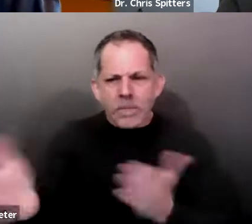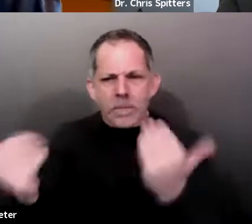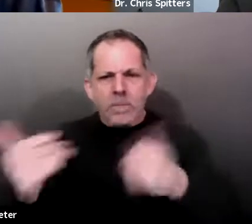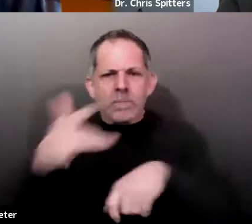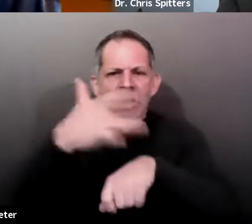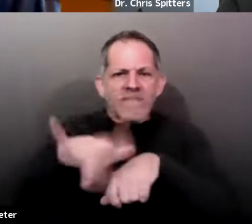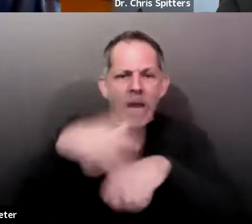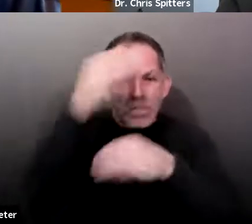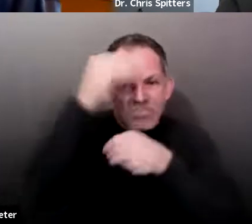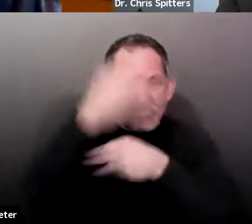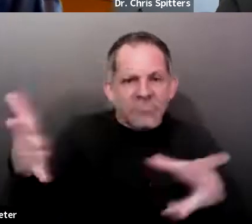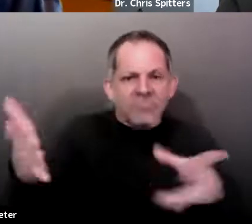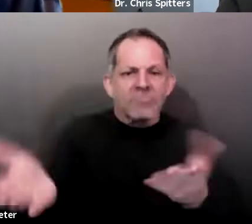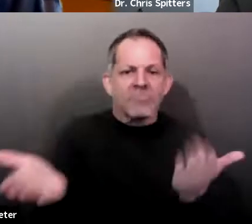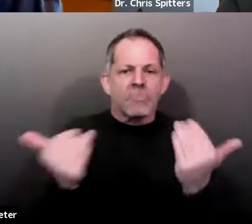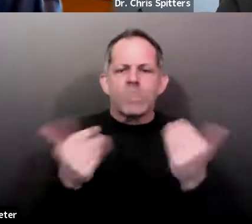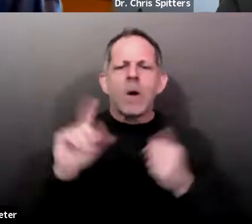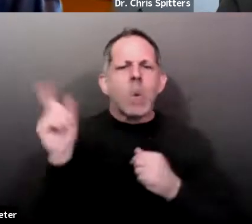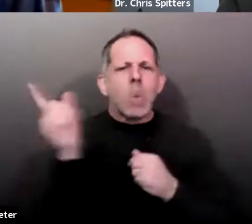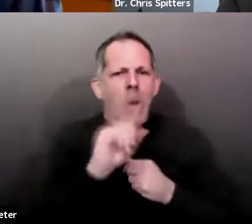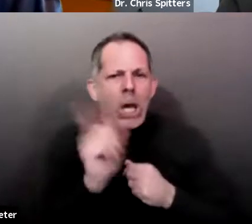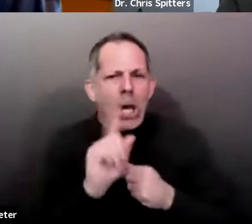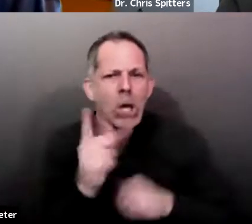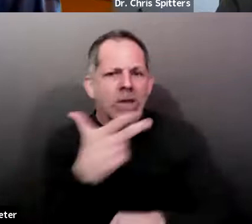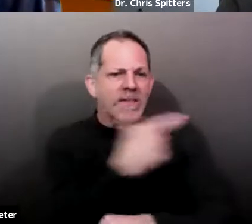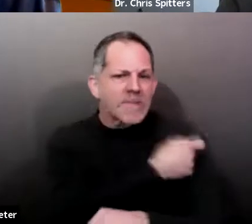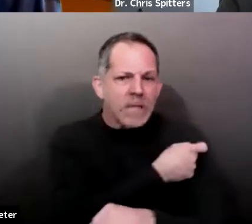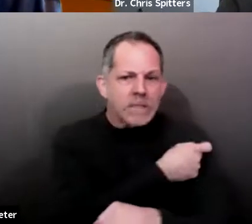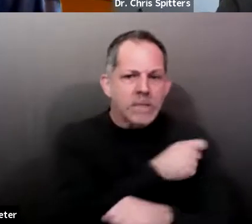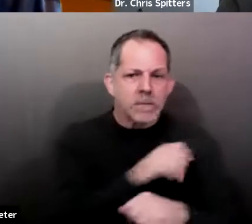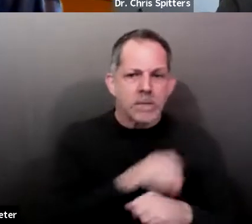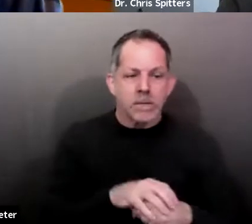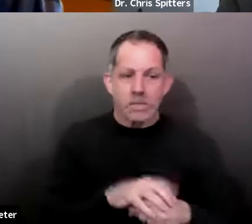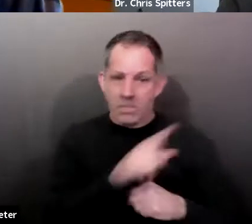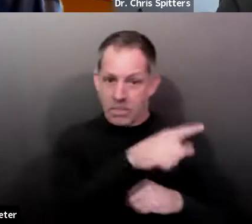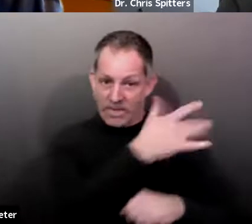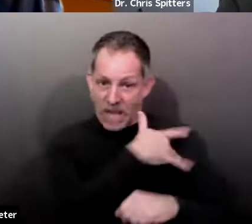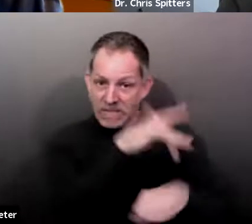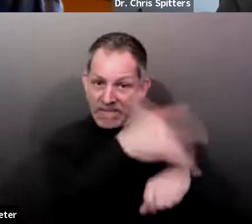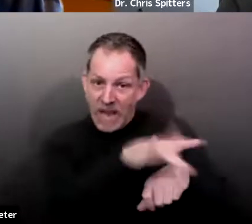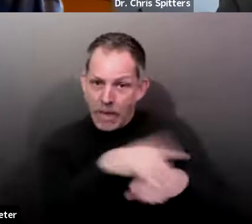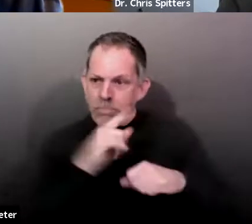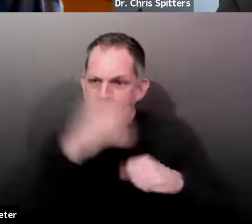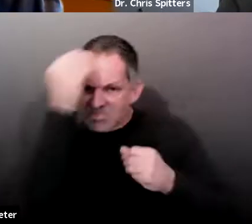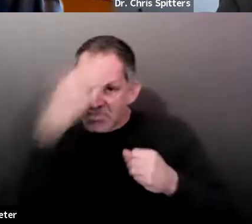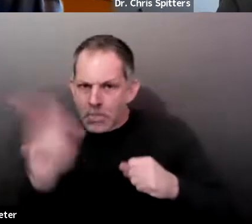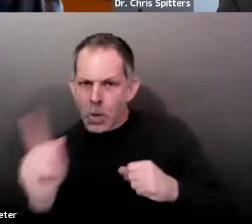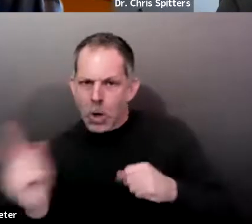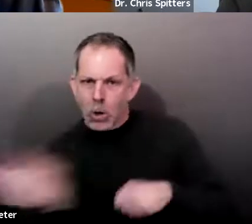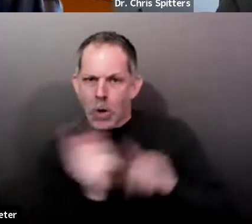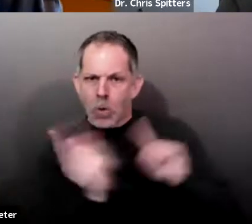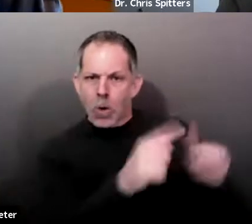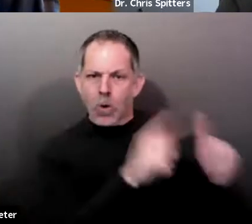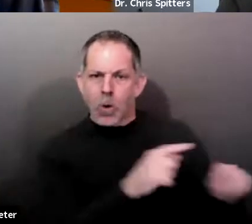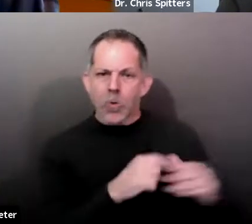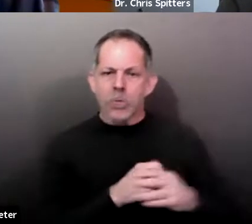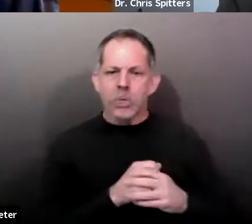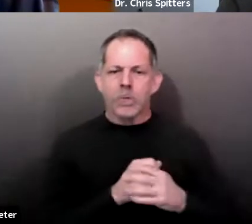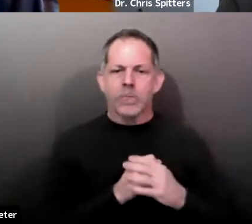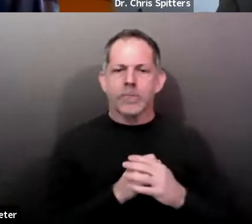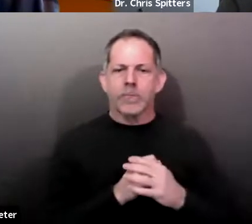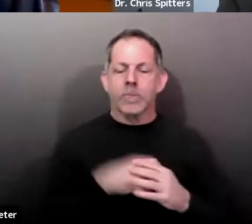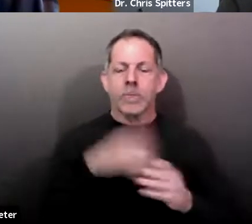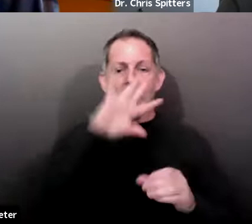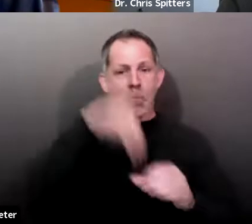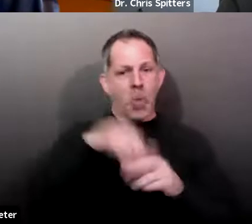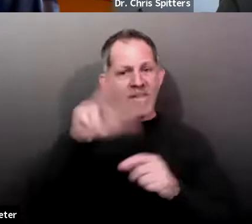uh, where, uh, vaccine might be available. It, we still remain within the phase system. So we're not, um, going